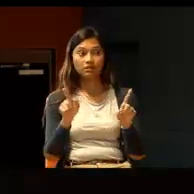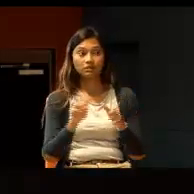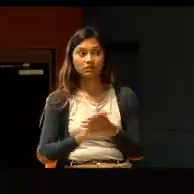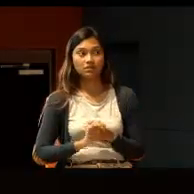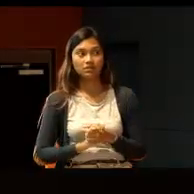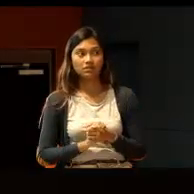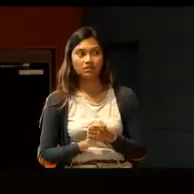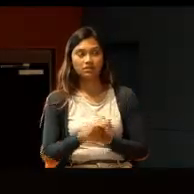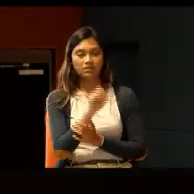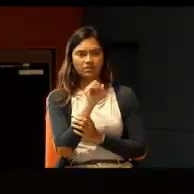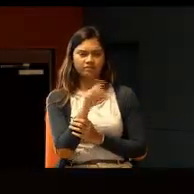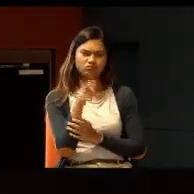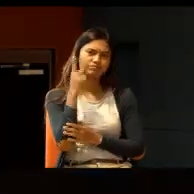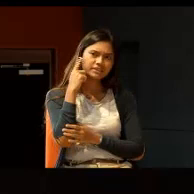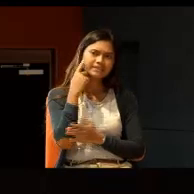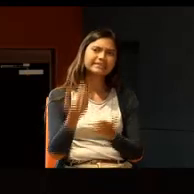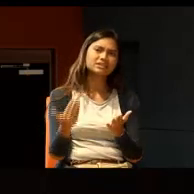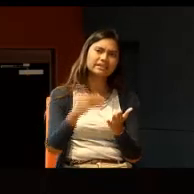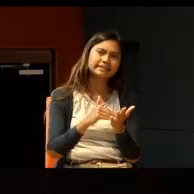But, if you think about it,